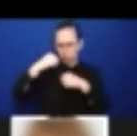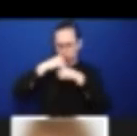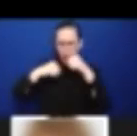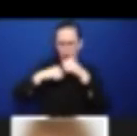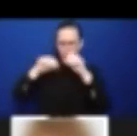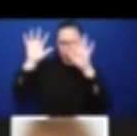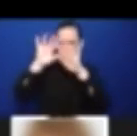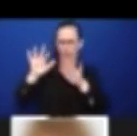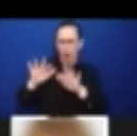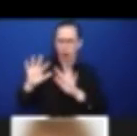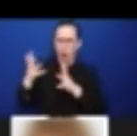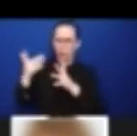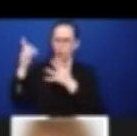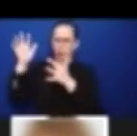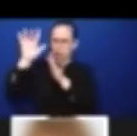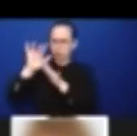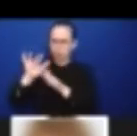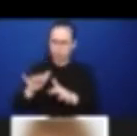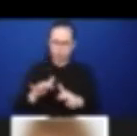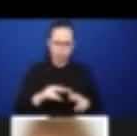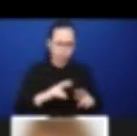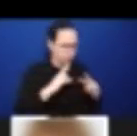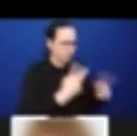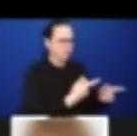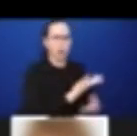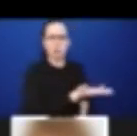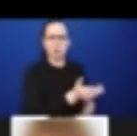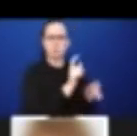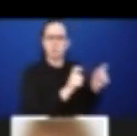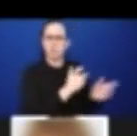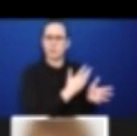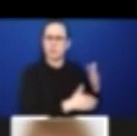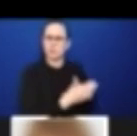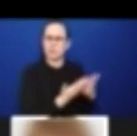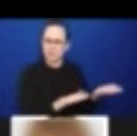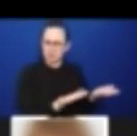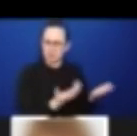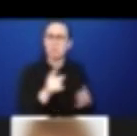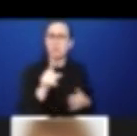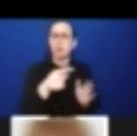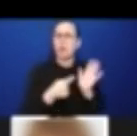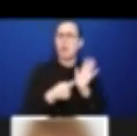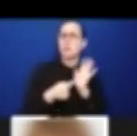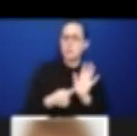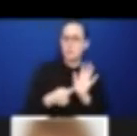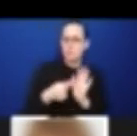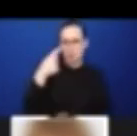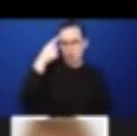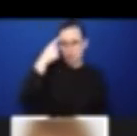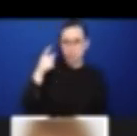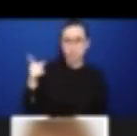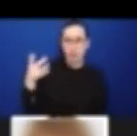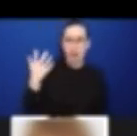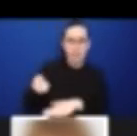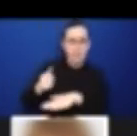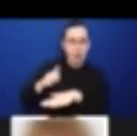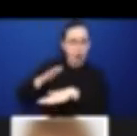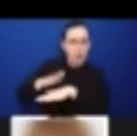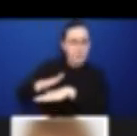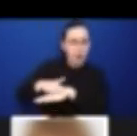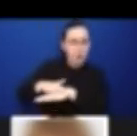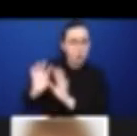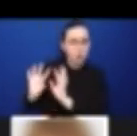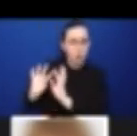-specific advisory committee improve the response, emergency response for these communities?